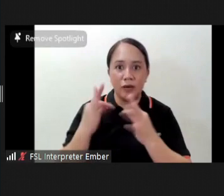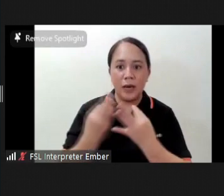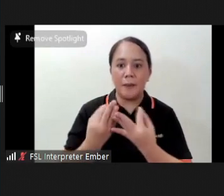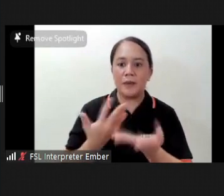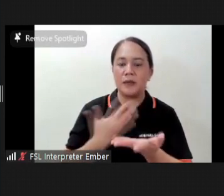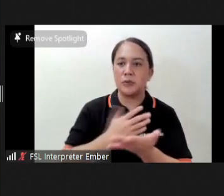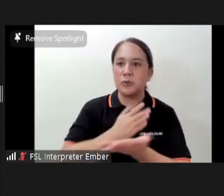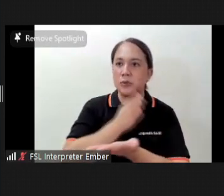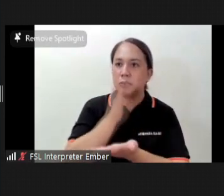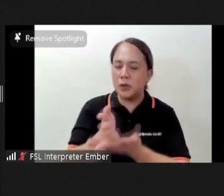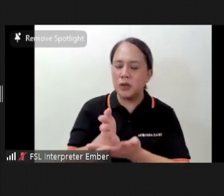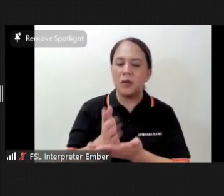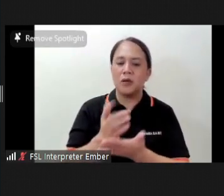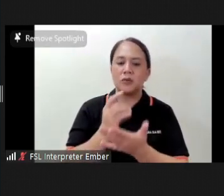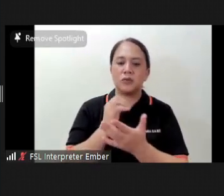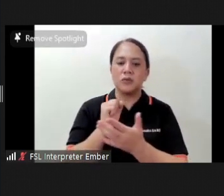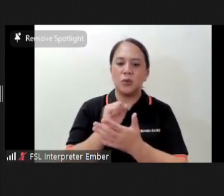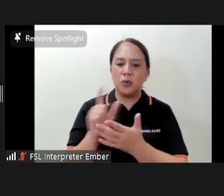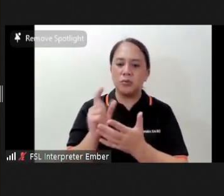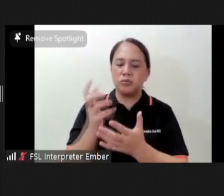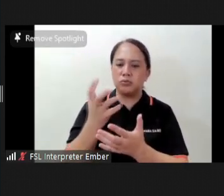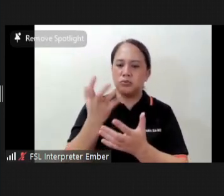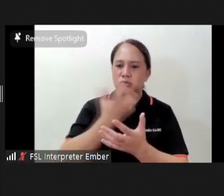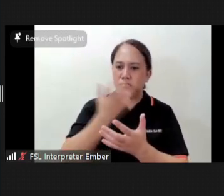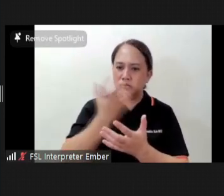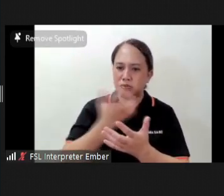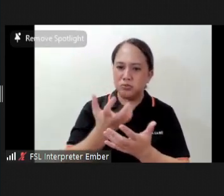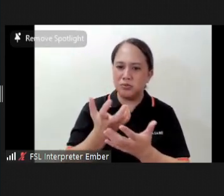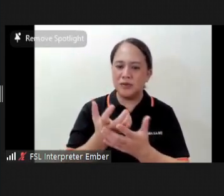visit at lahat ng kanilang galit sa iyo